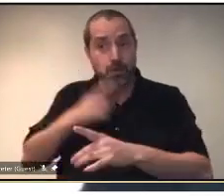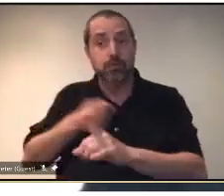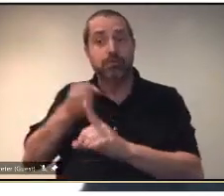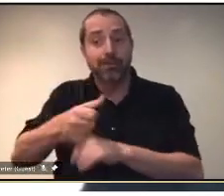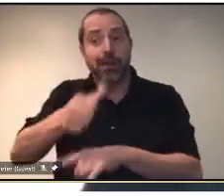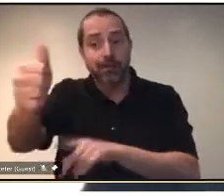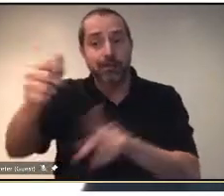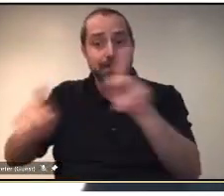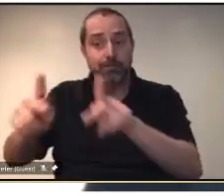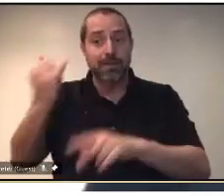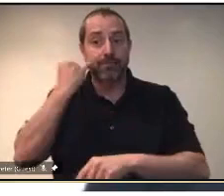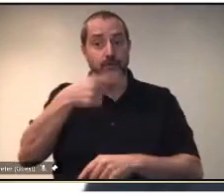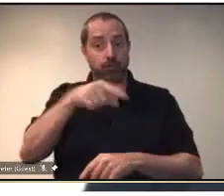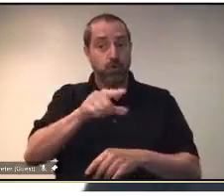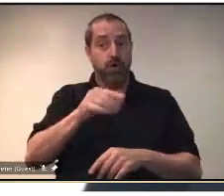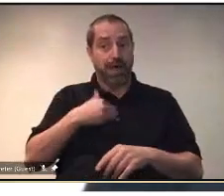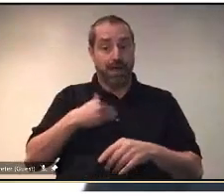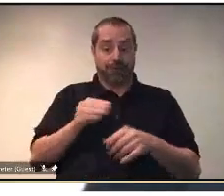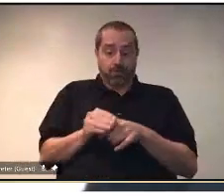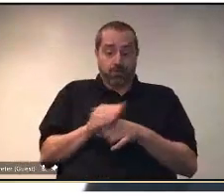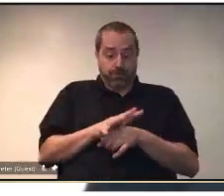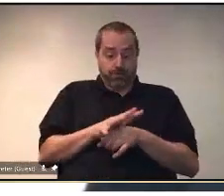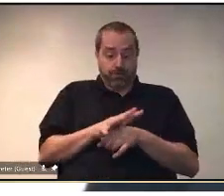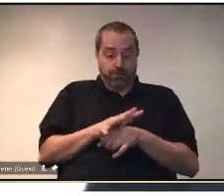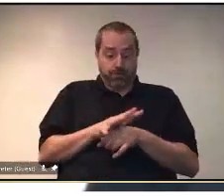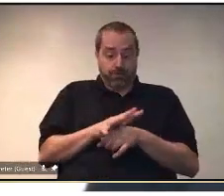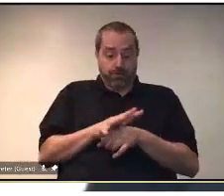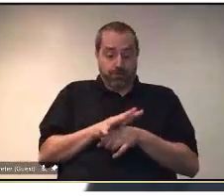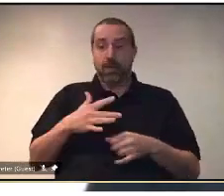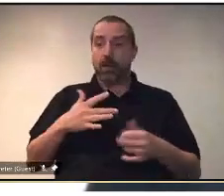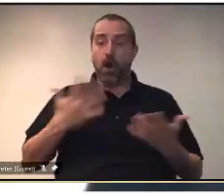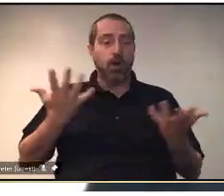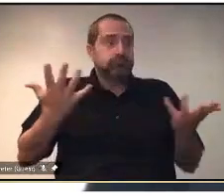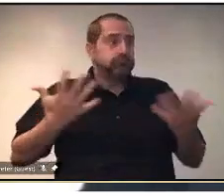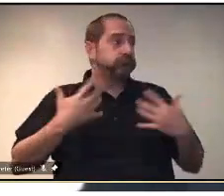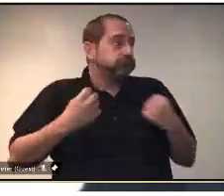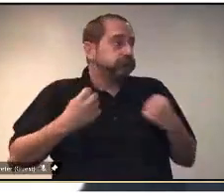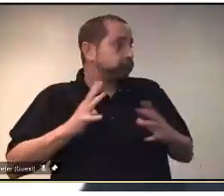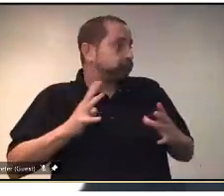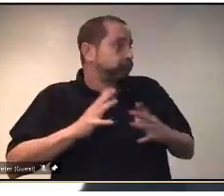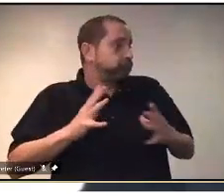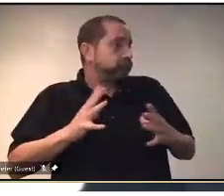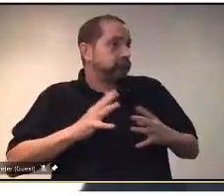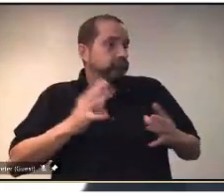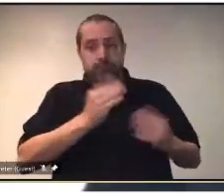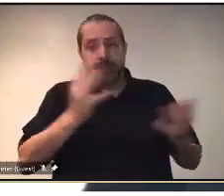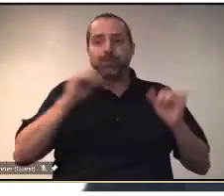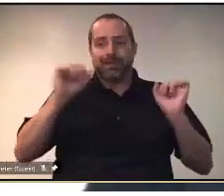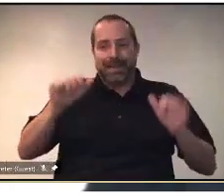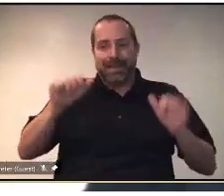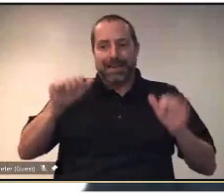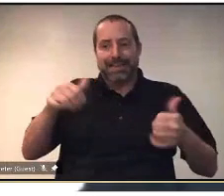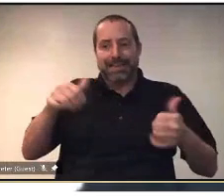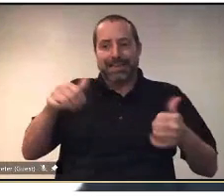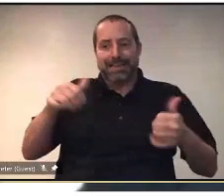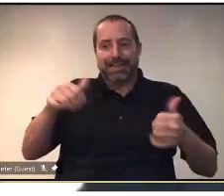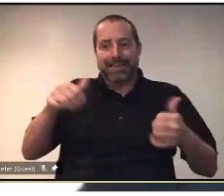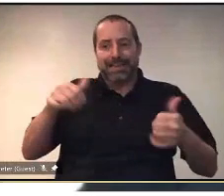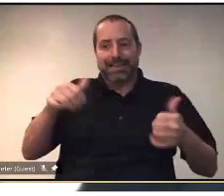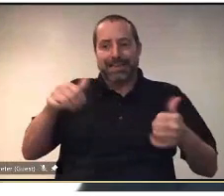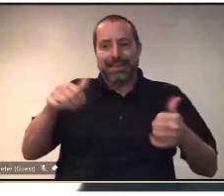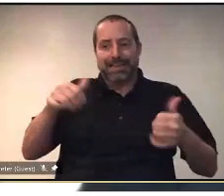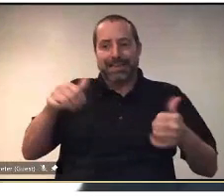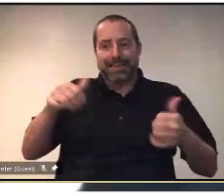if they contract COVID, that that can spread even to people that are fully vaccinated. There's a very small chance of that happening. But